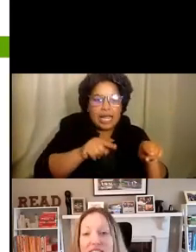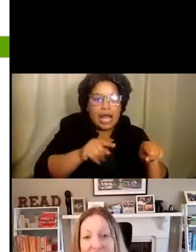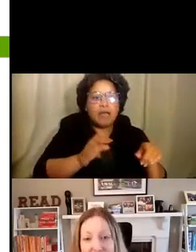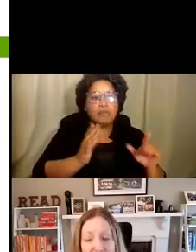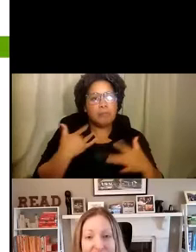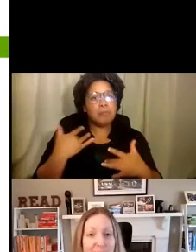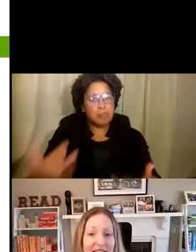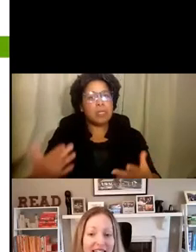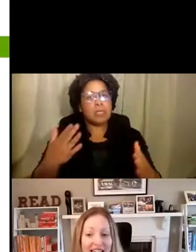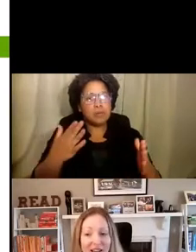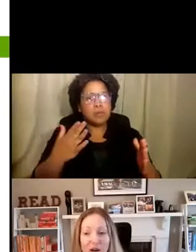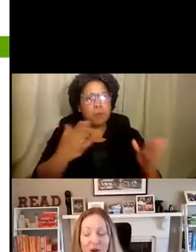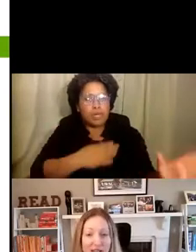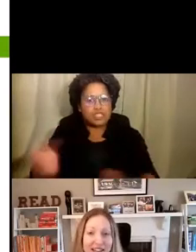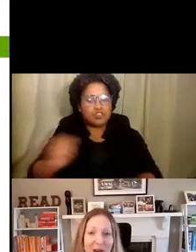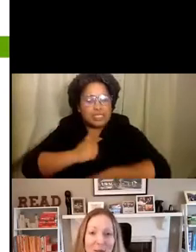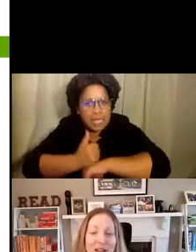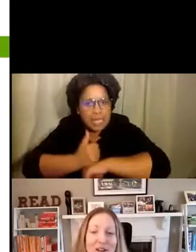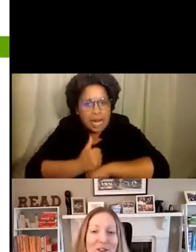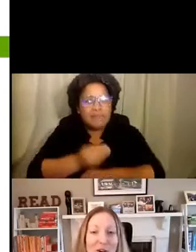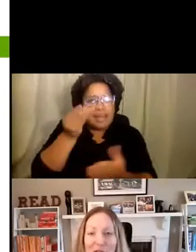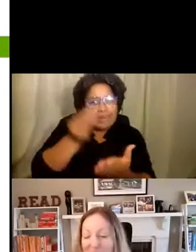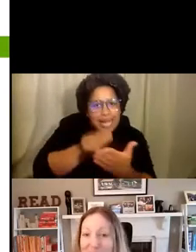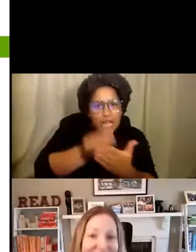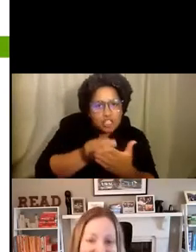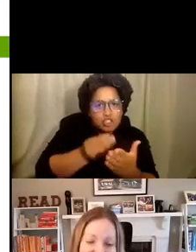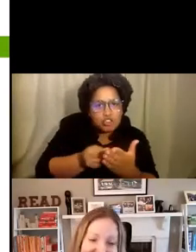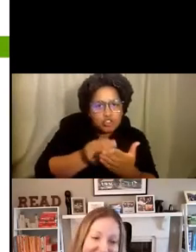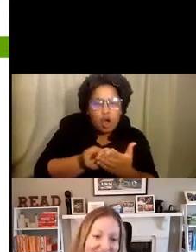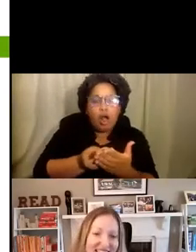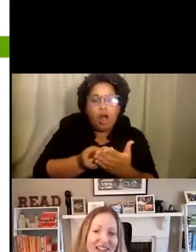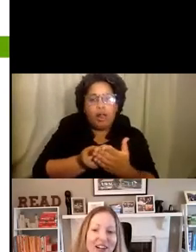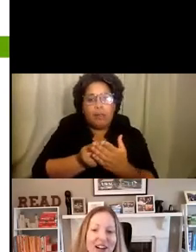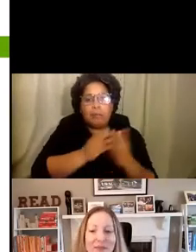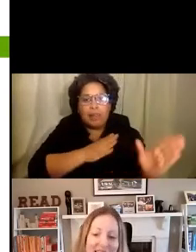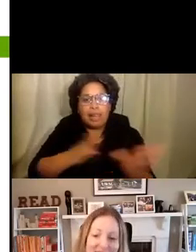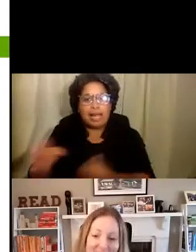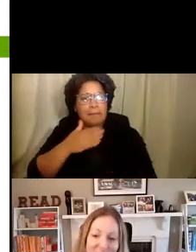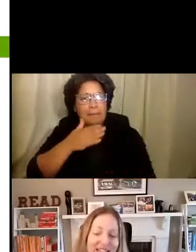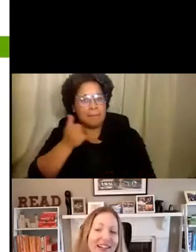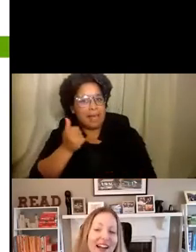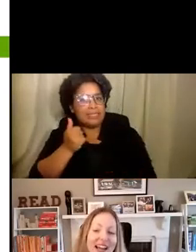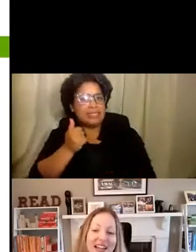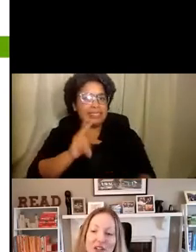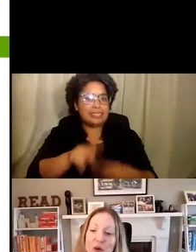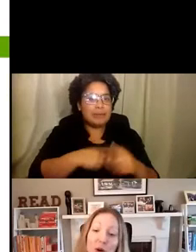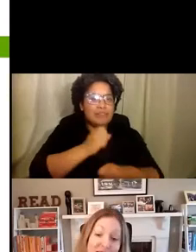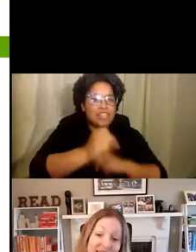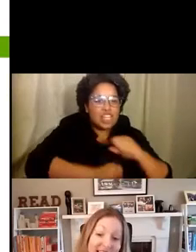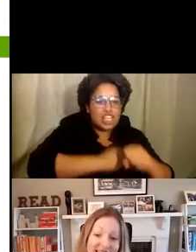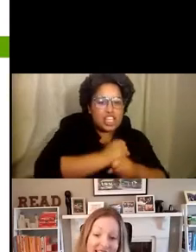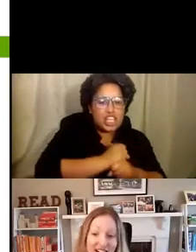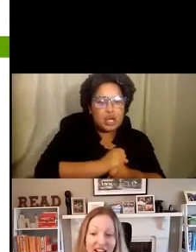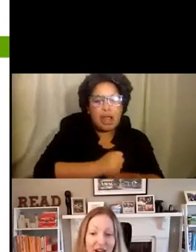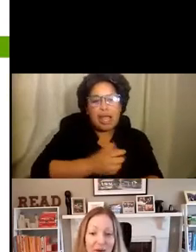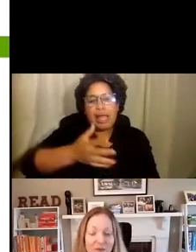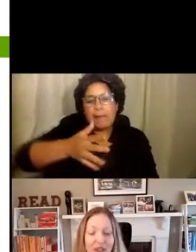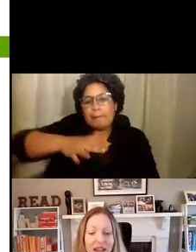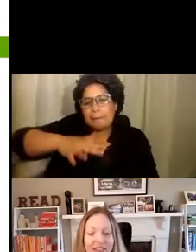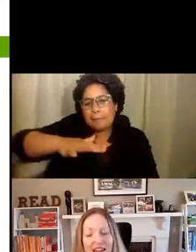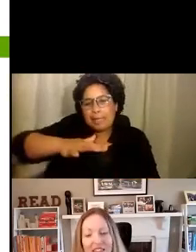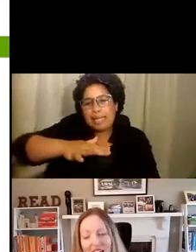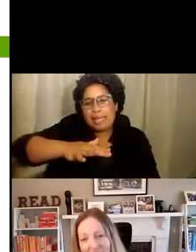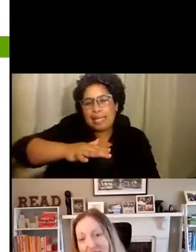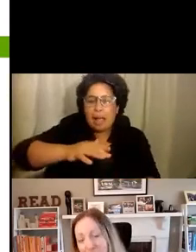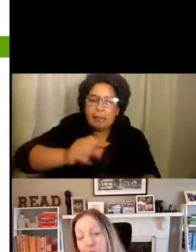financial contingency planning, where we plan for a best-case year, a medium year, and a worst-case scenario.